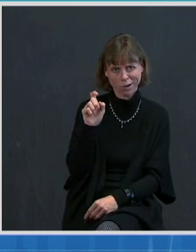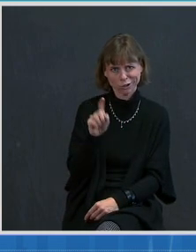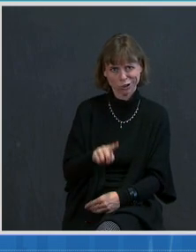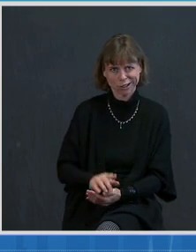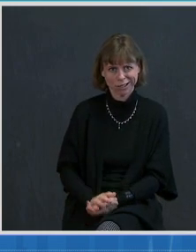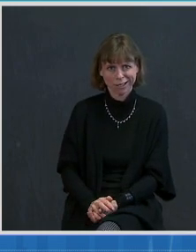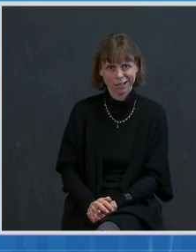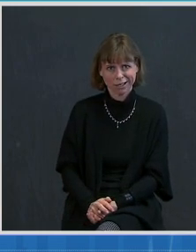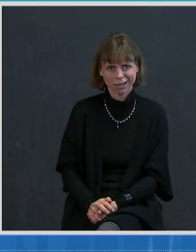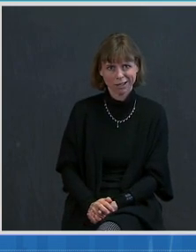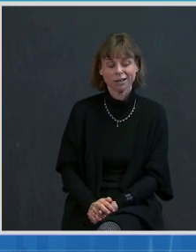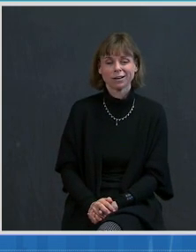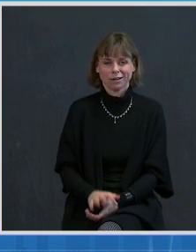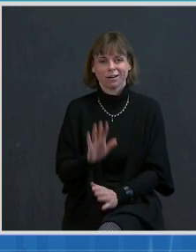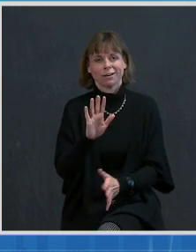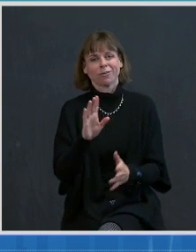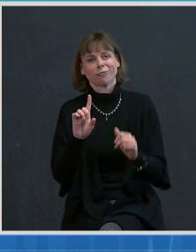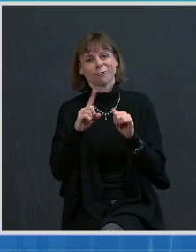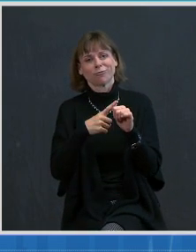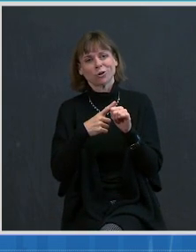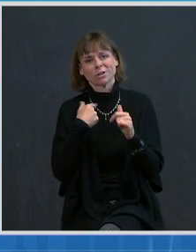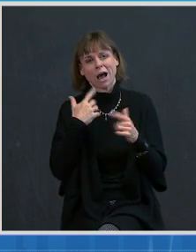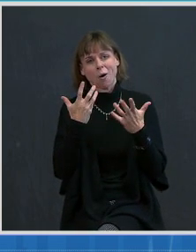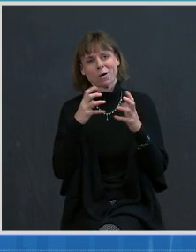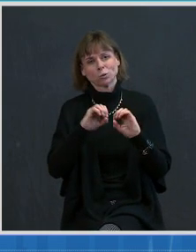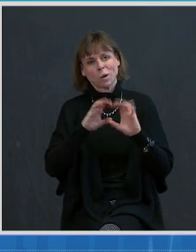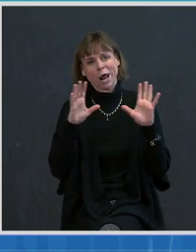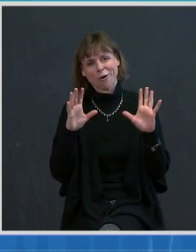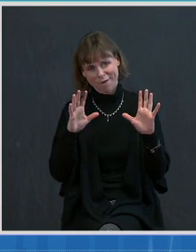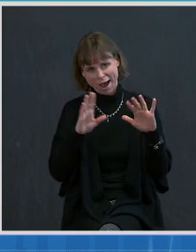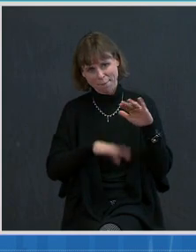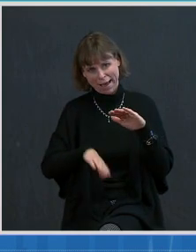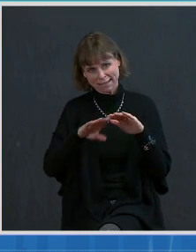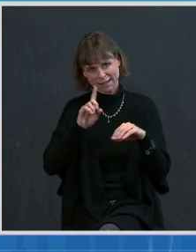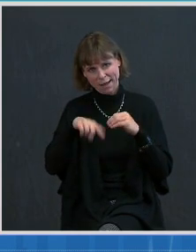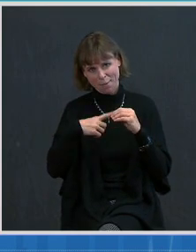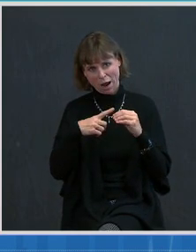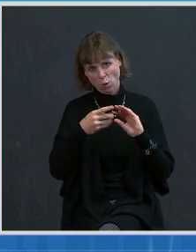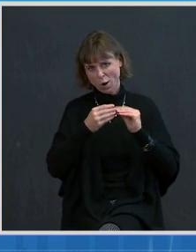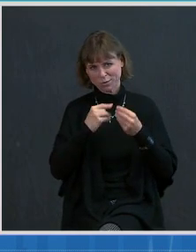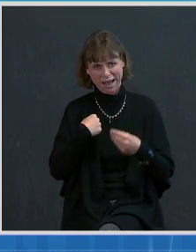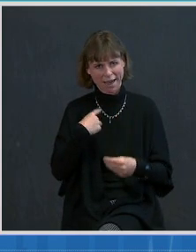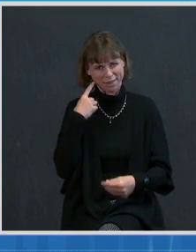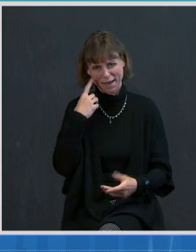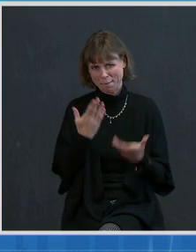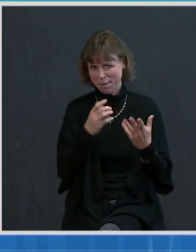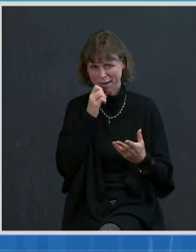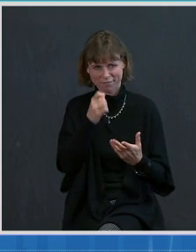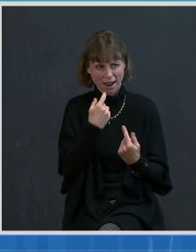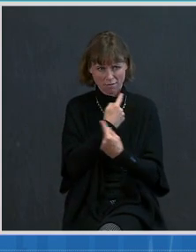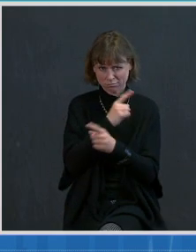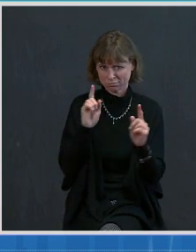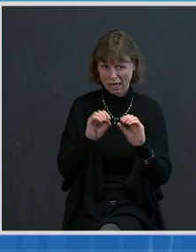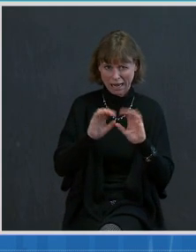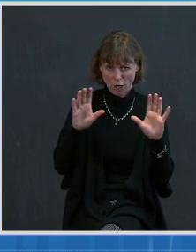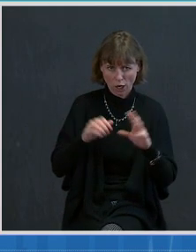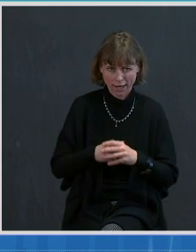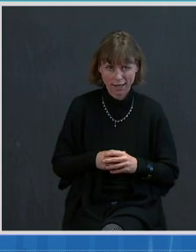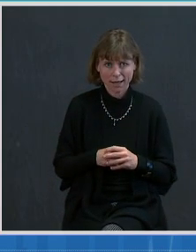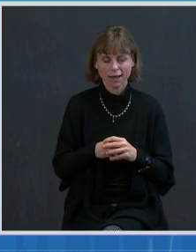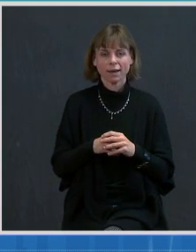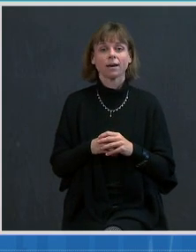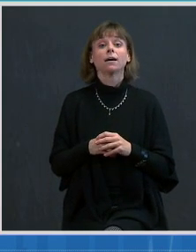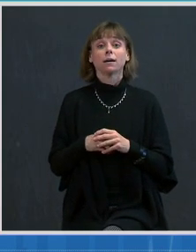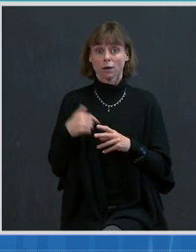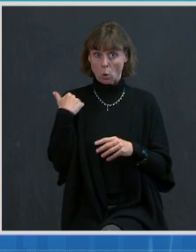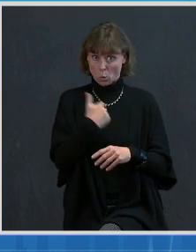So let me first clarify the basic of the numbers, because I think they may not have come through clearly. We are talking about